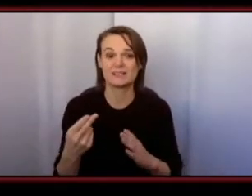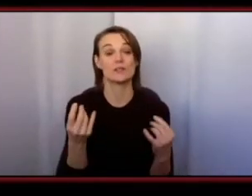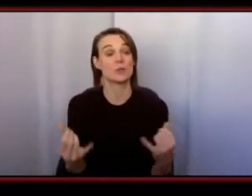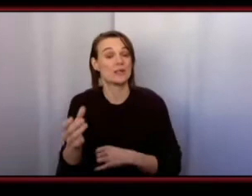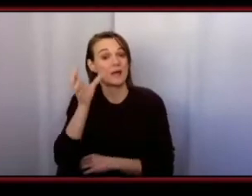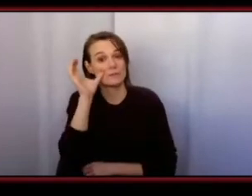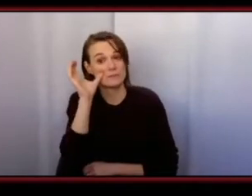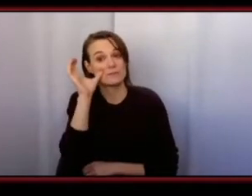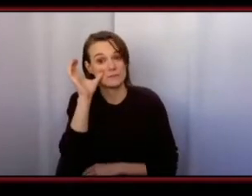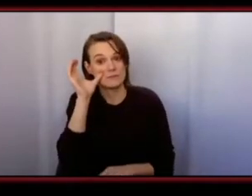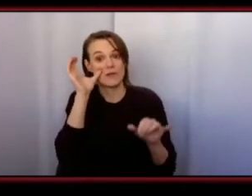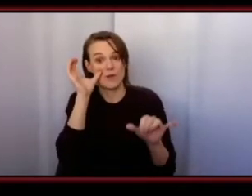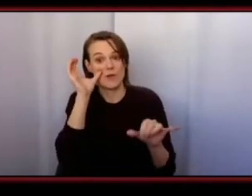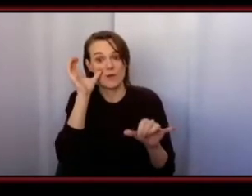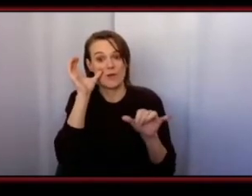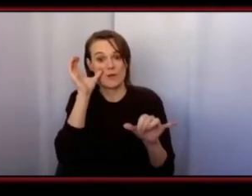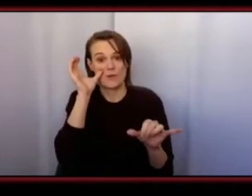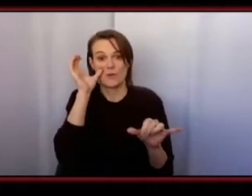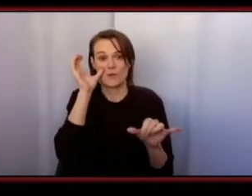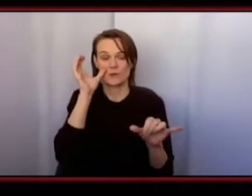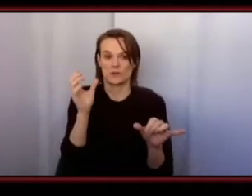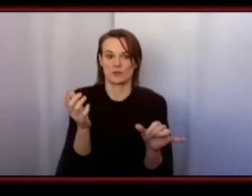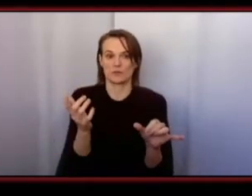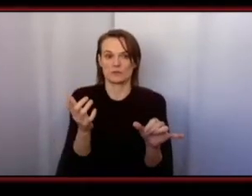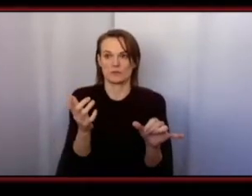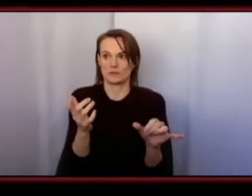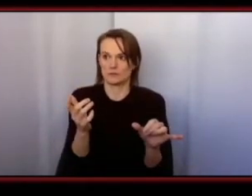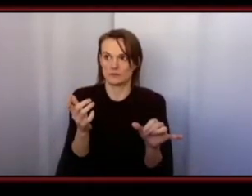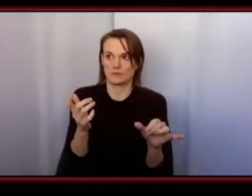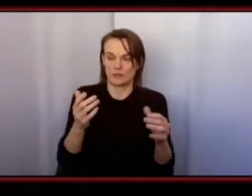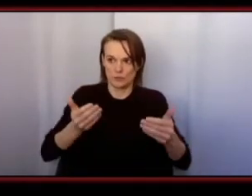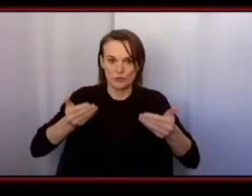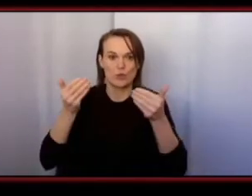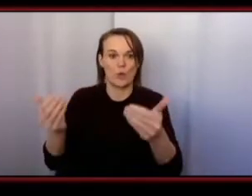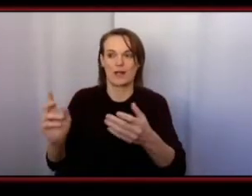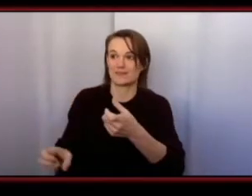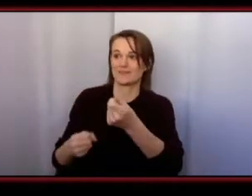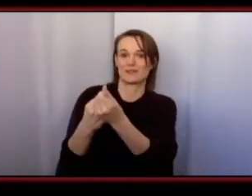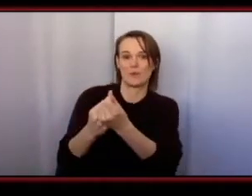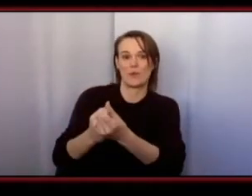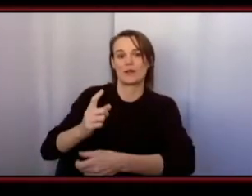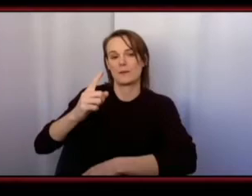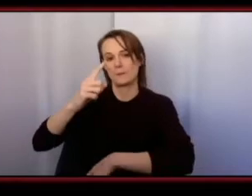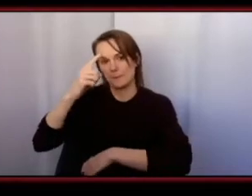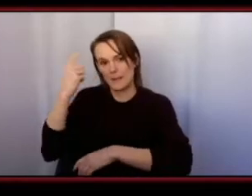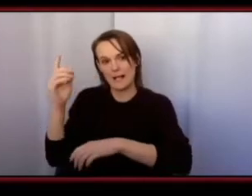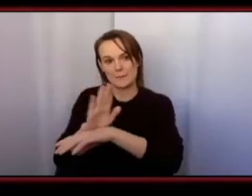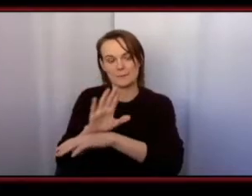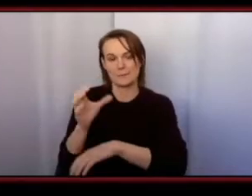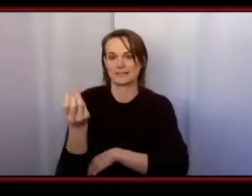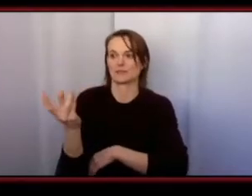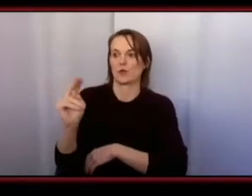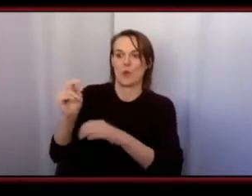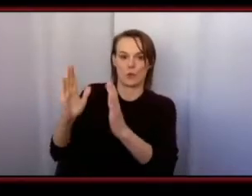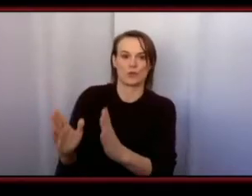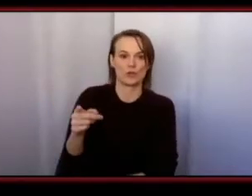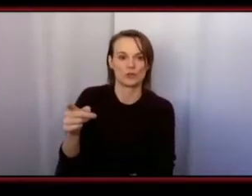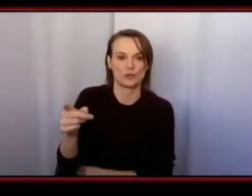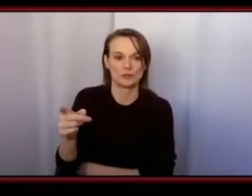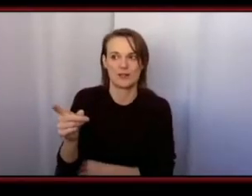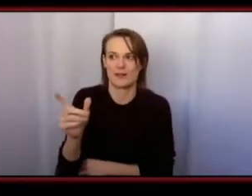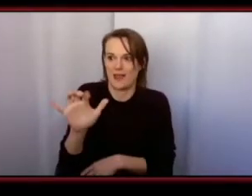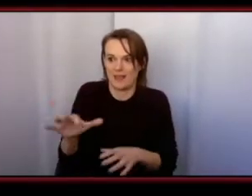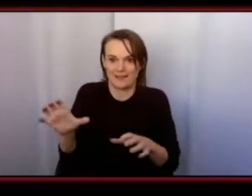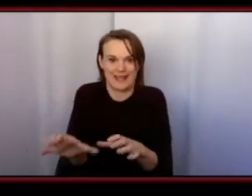opportunities facing them we need you to go out of your way to support black business owners as one example of something you can do because you see